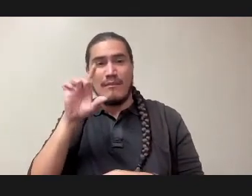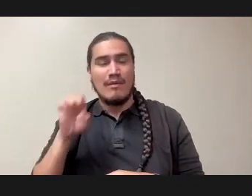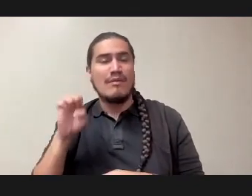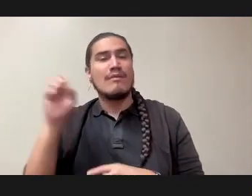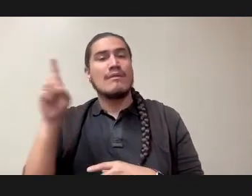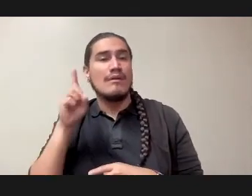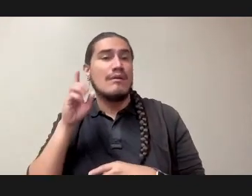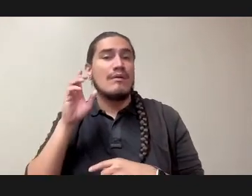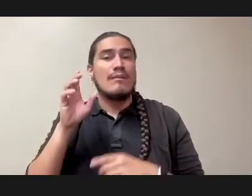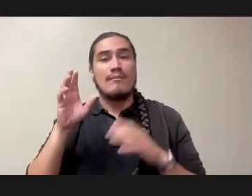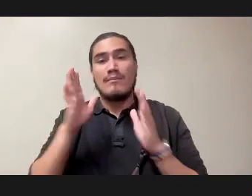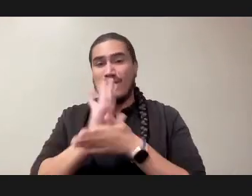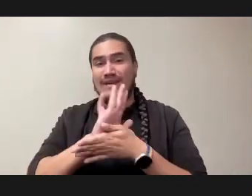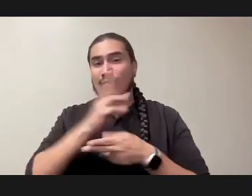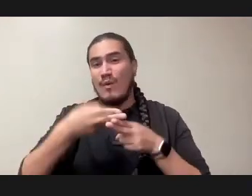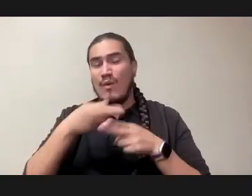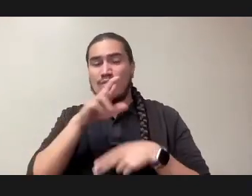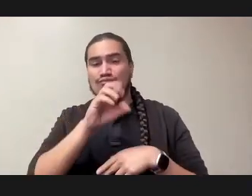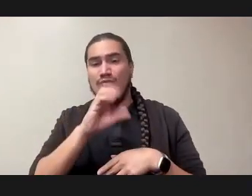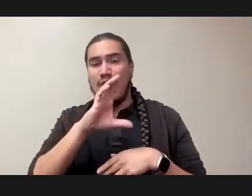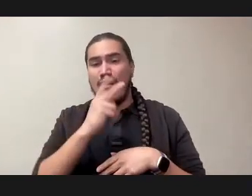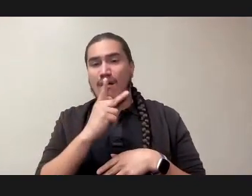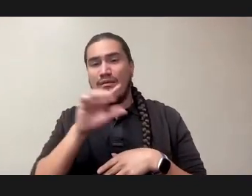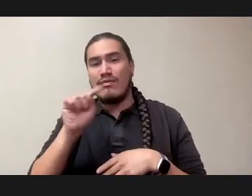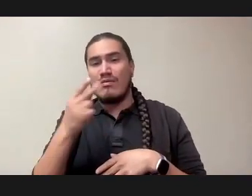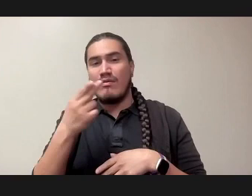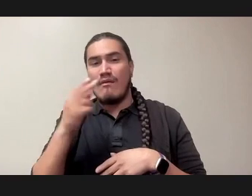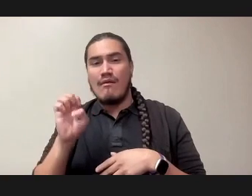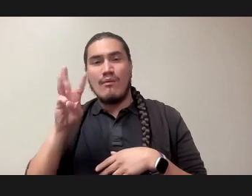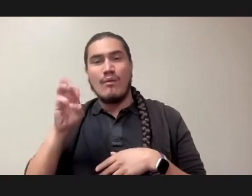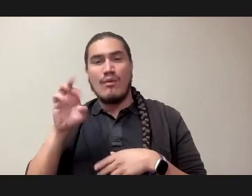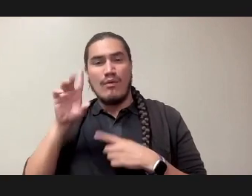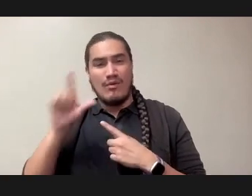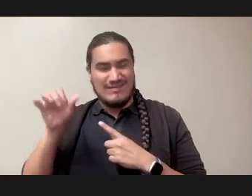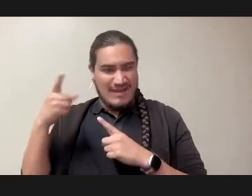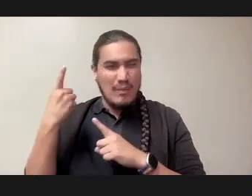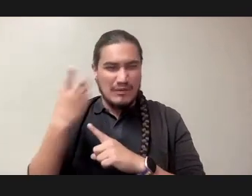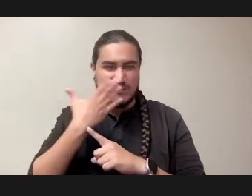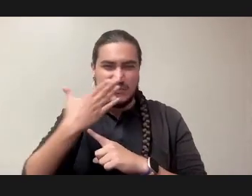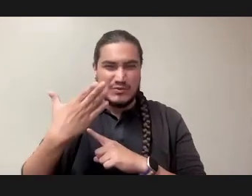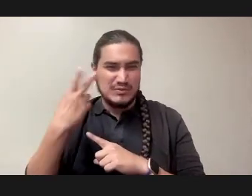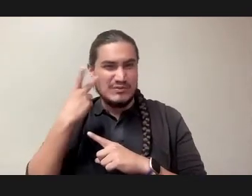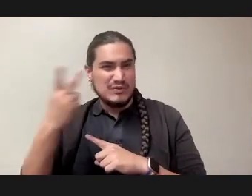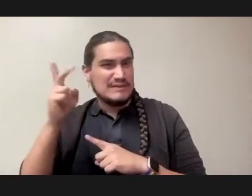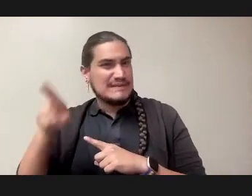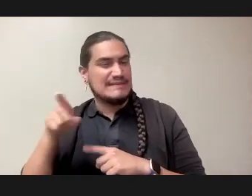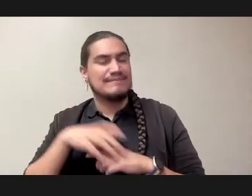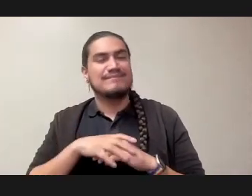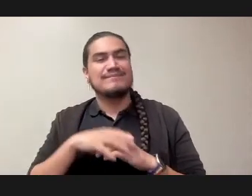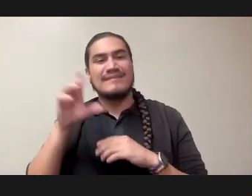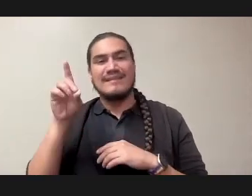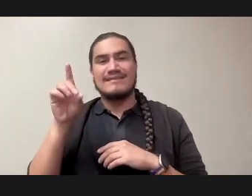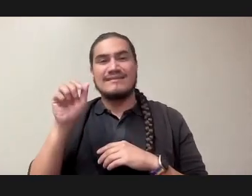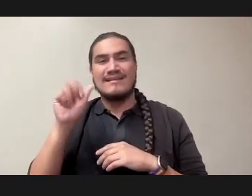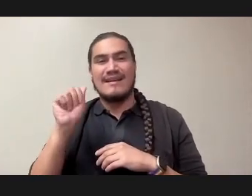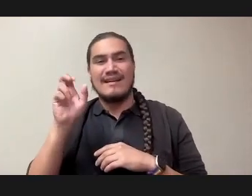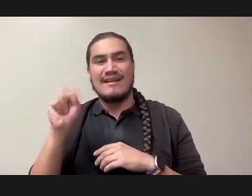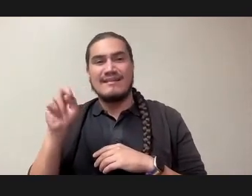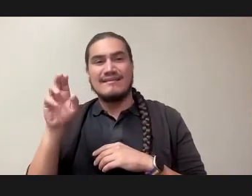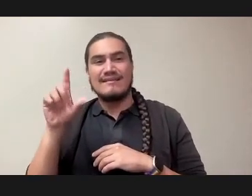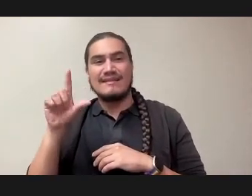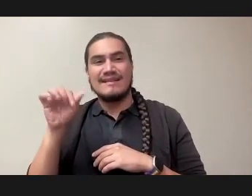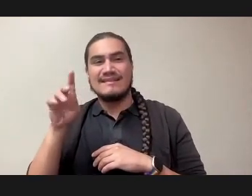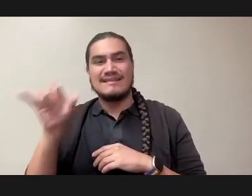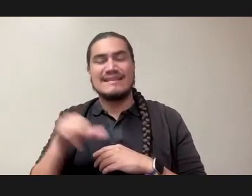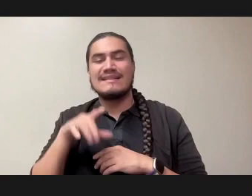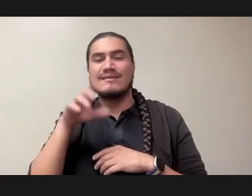you haven't seen, you should see it. Lisa Cortez's Little Richard, I Am Everything, and Dan Lindsay's Tina and Tina Turner. Thank